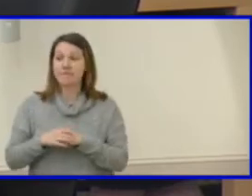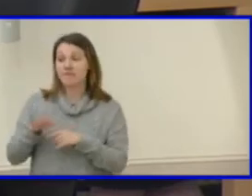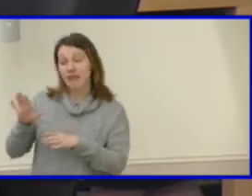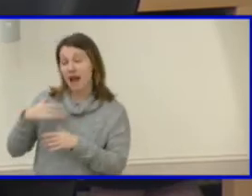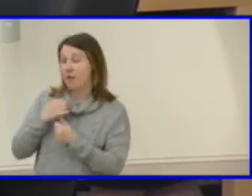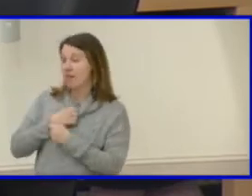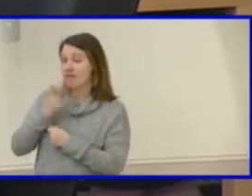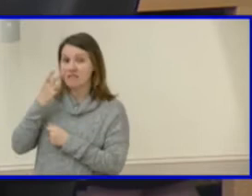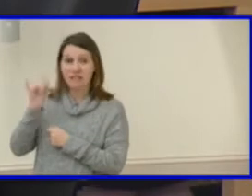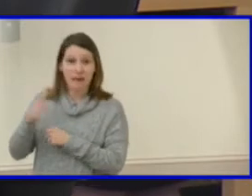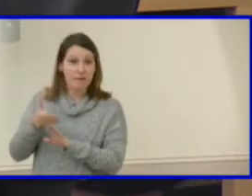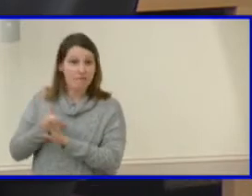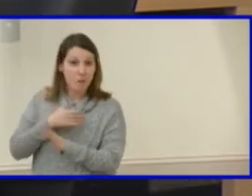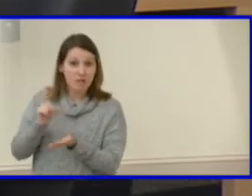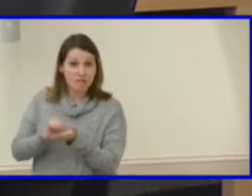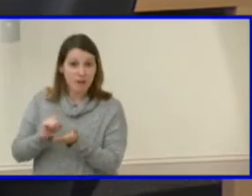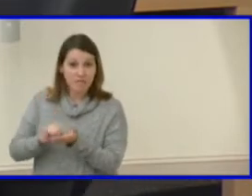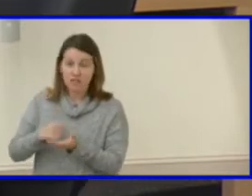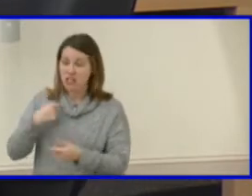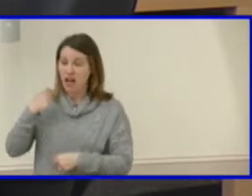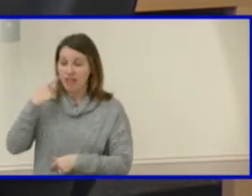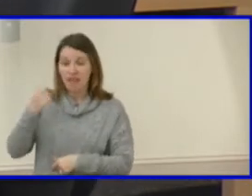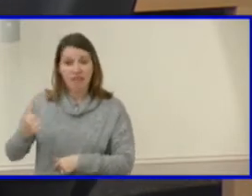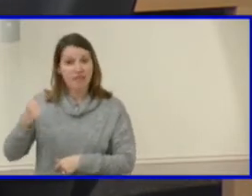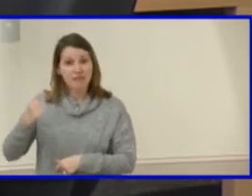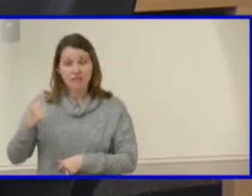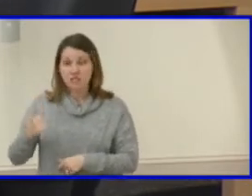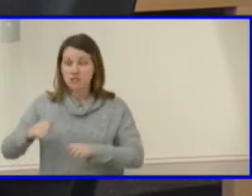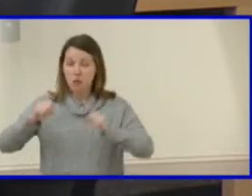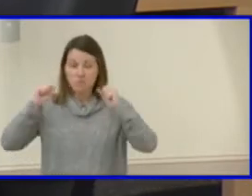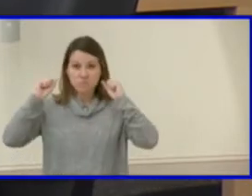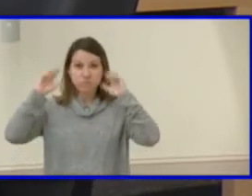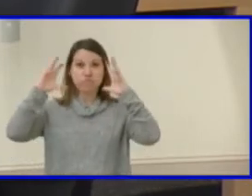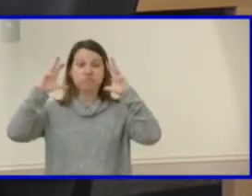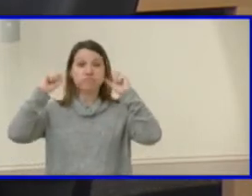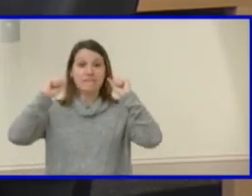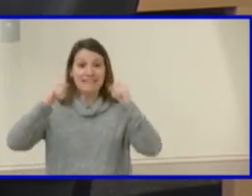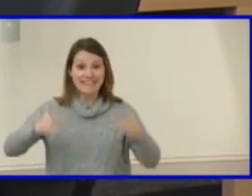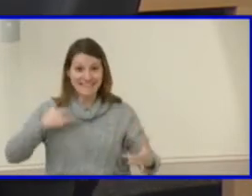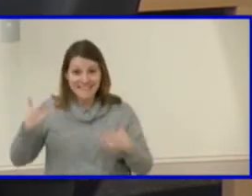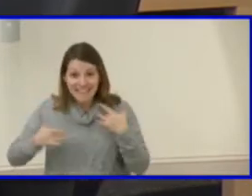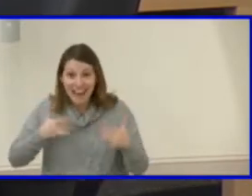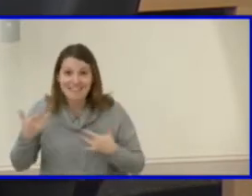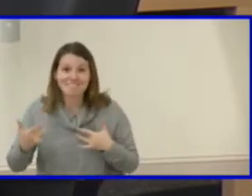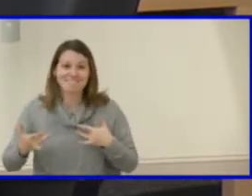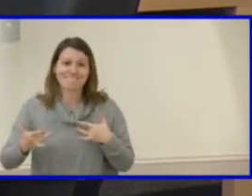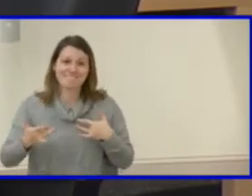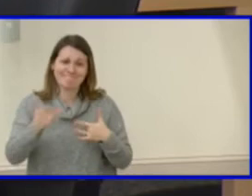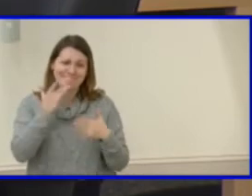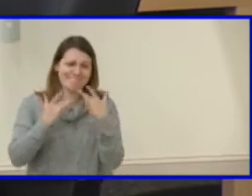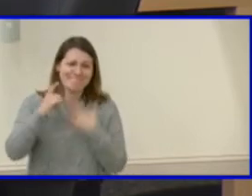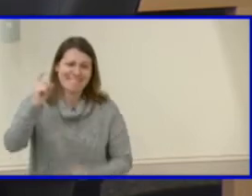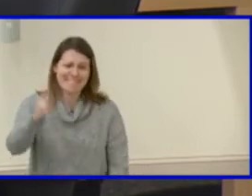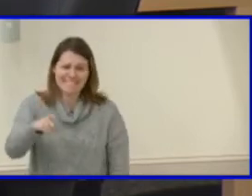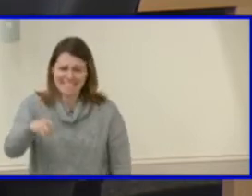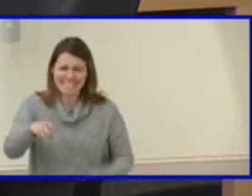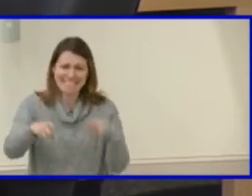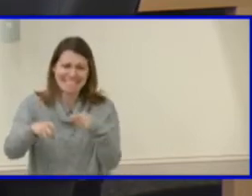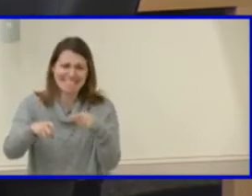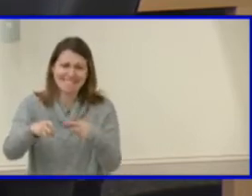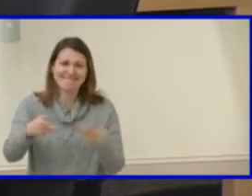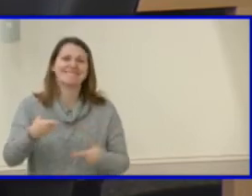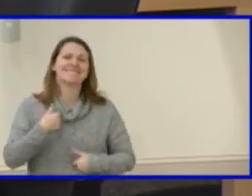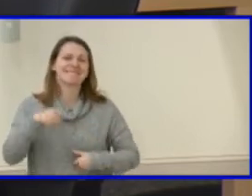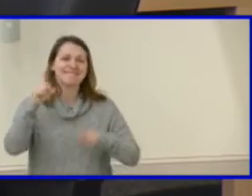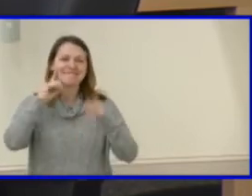Okay. I think this is something so tremendous, exciting, and needed, uh, that I'm hopeful that we do